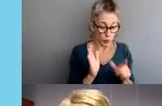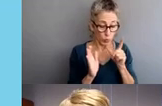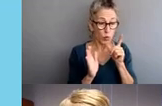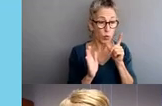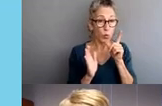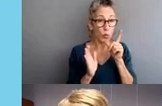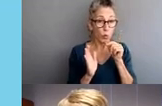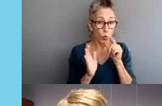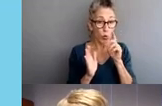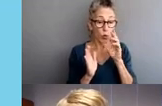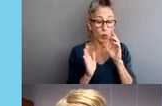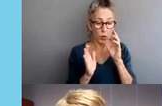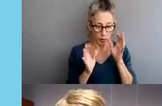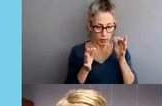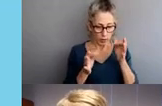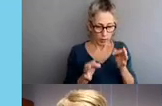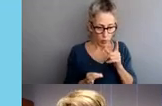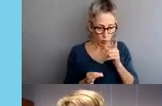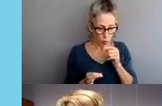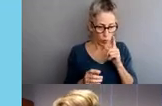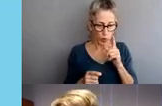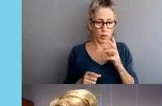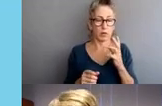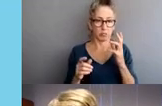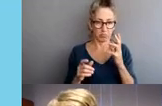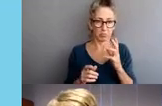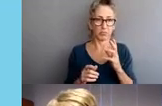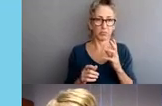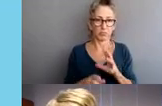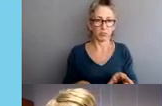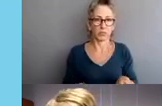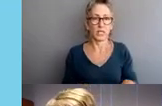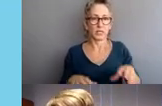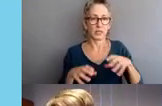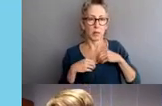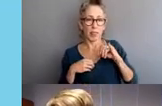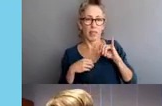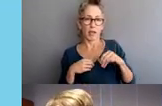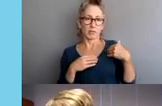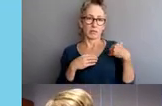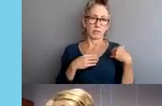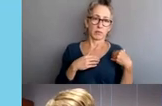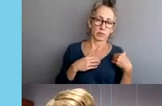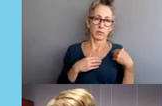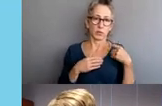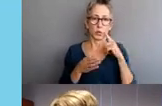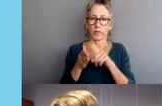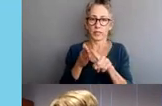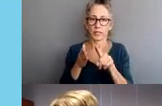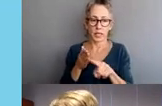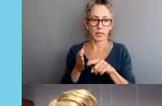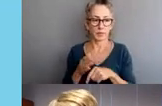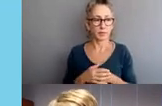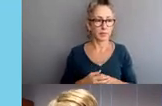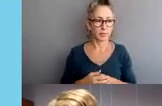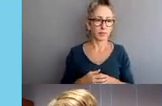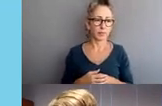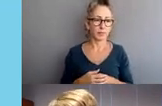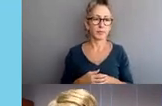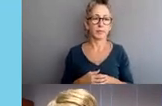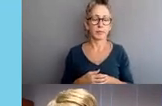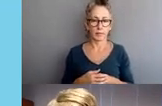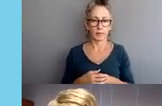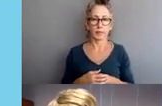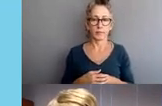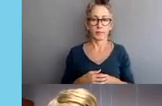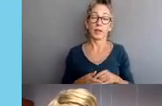conducting the investigation. COPA has their own city ordinance that governs their authority, their